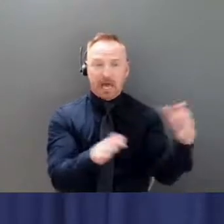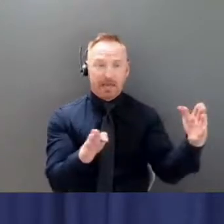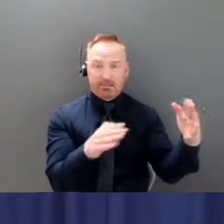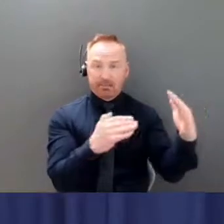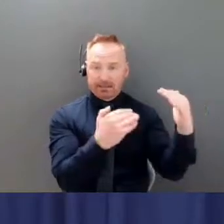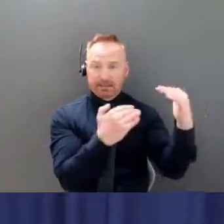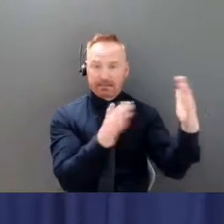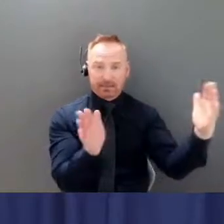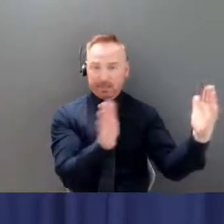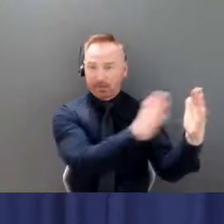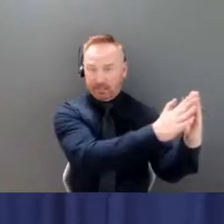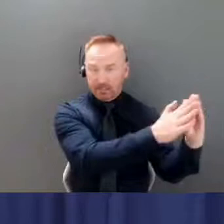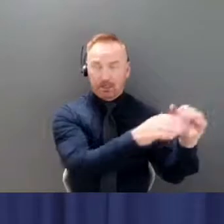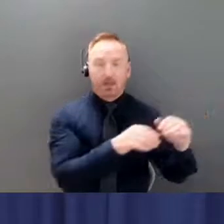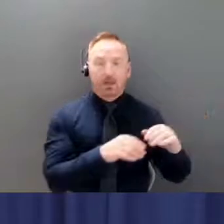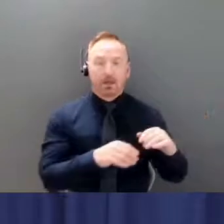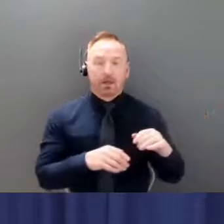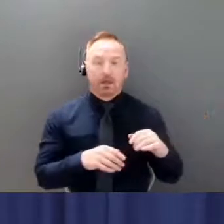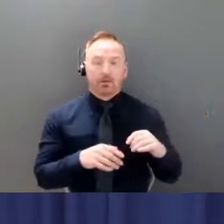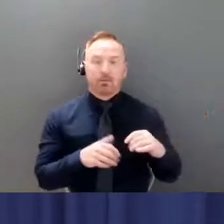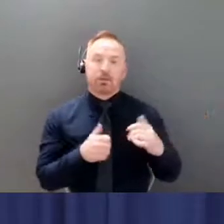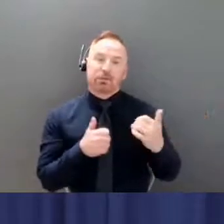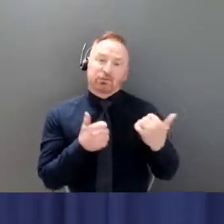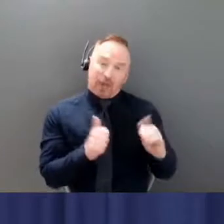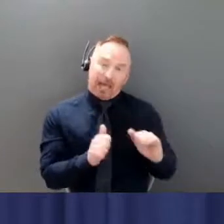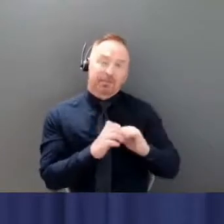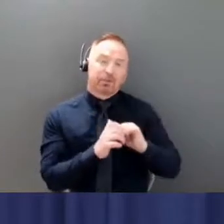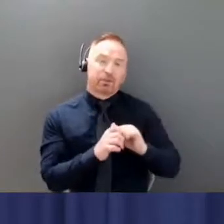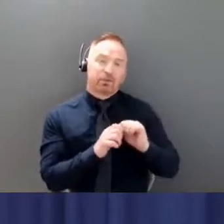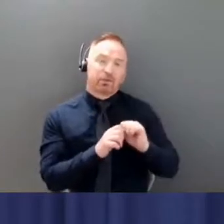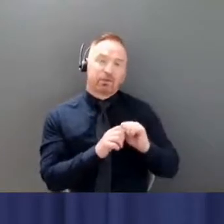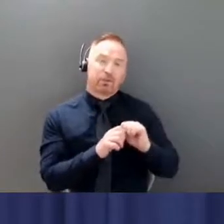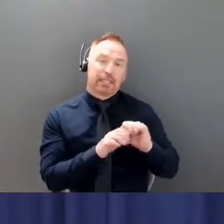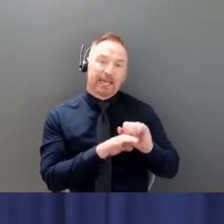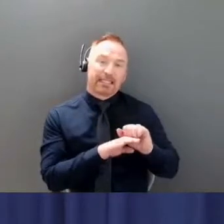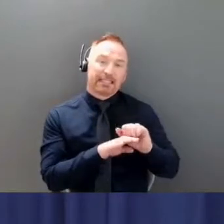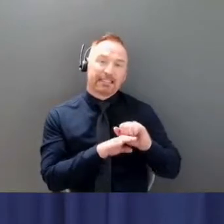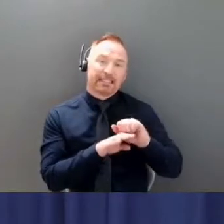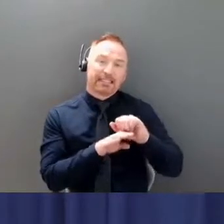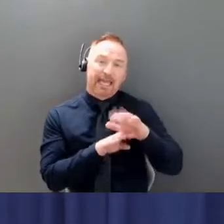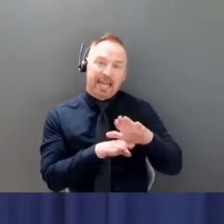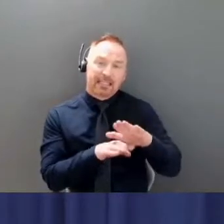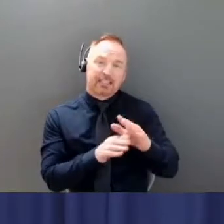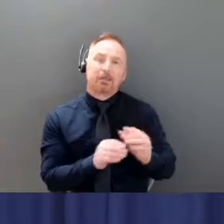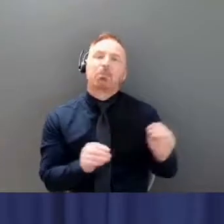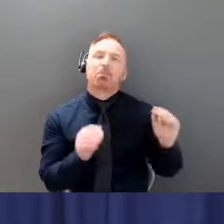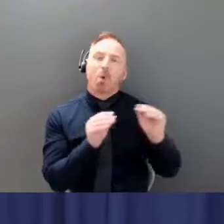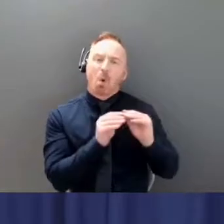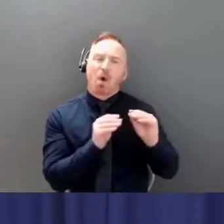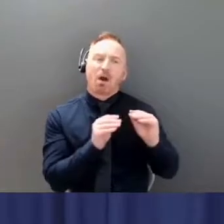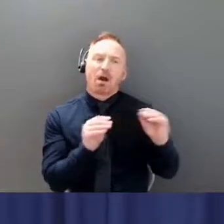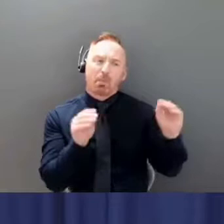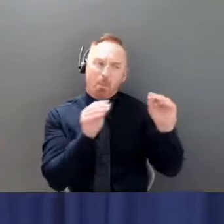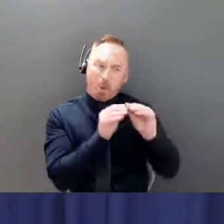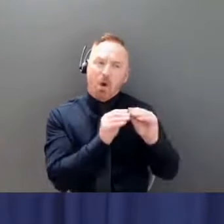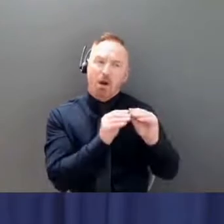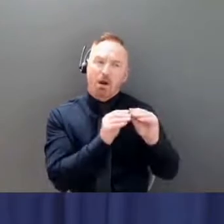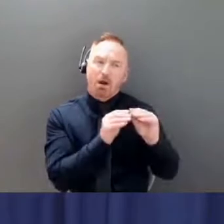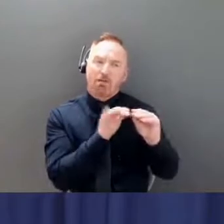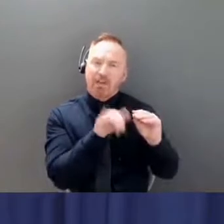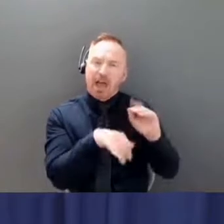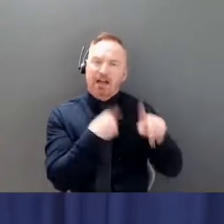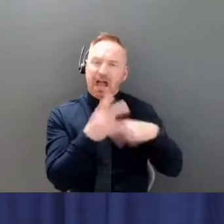more of those types of teams so that individual communities can have the support that they want. We expect that